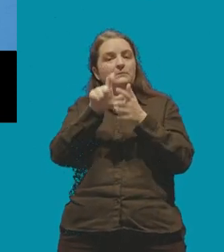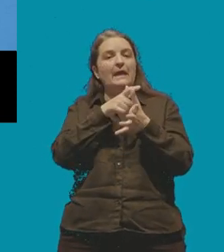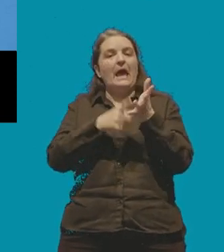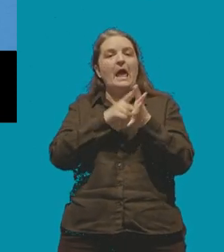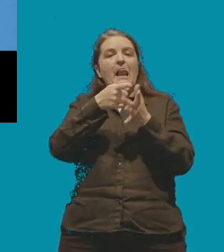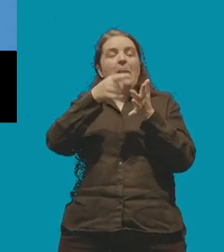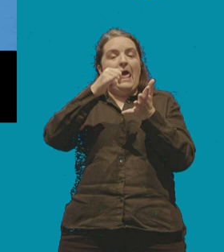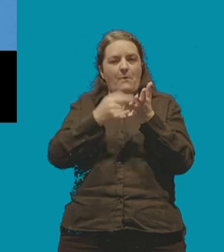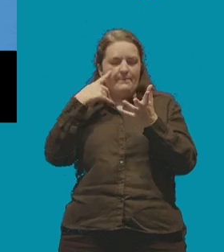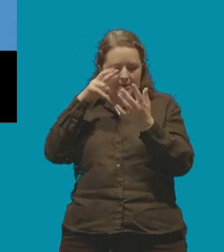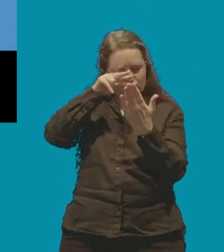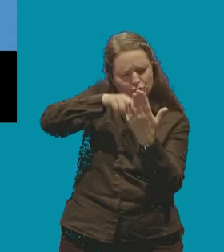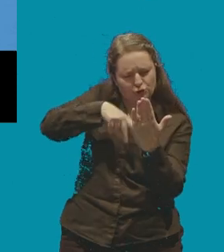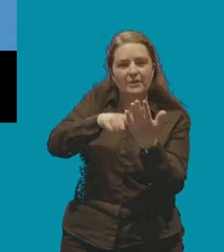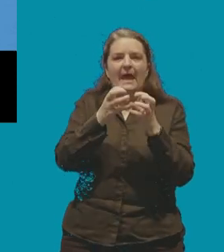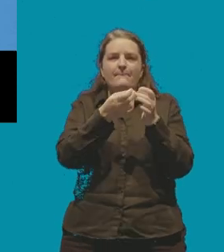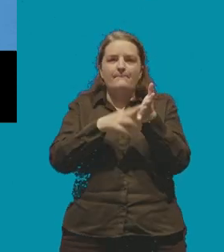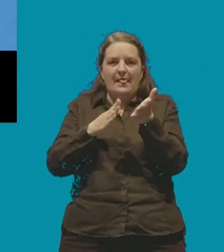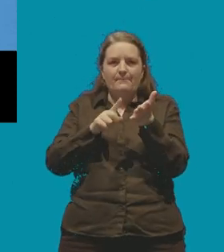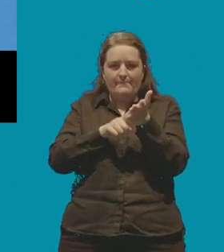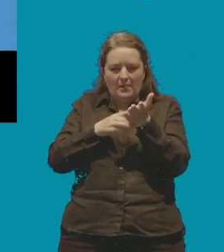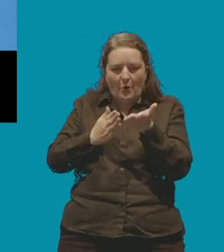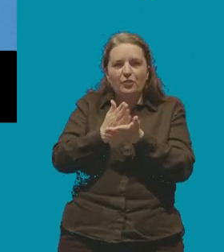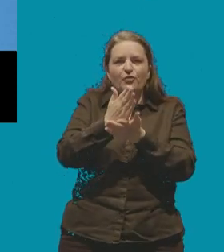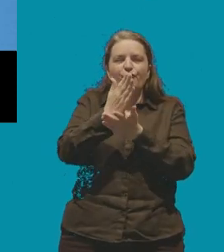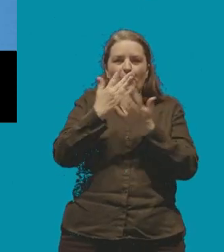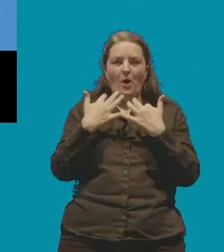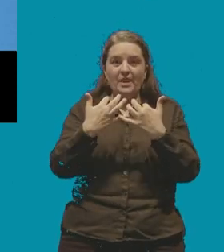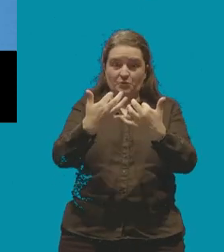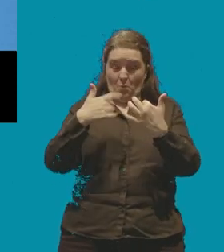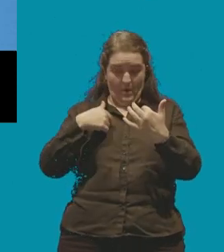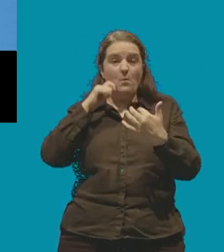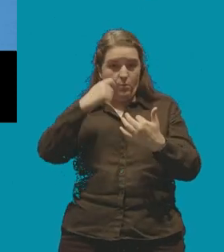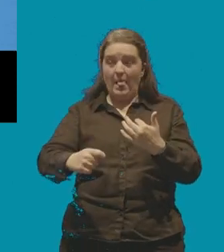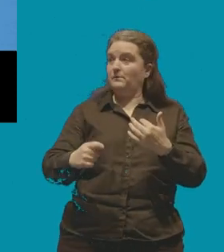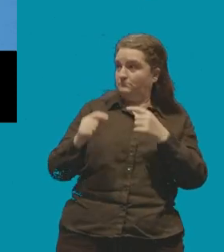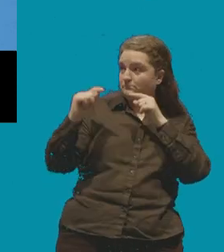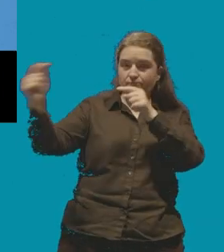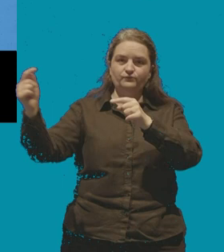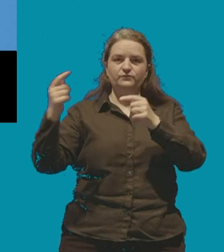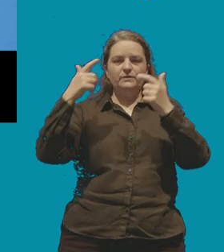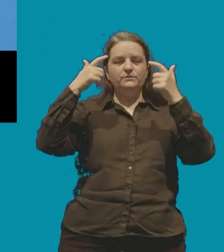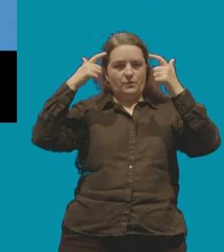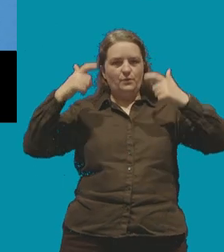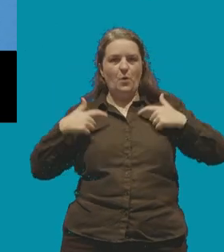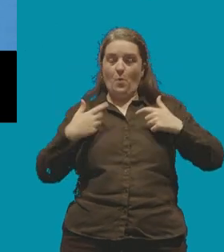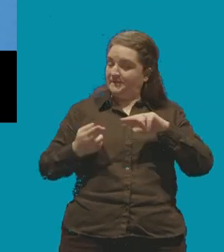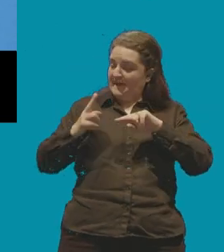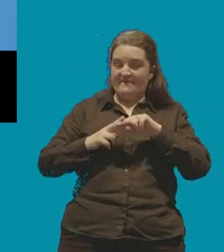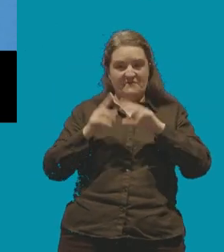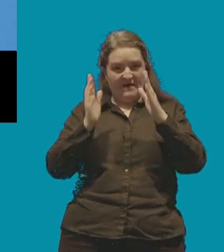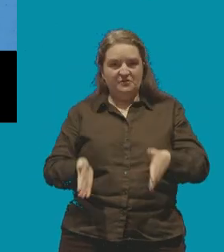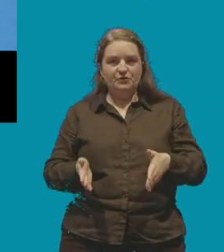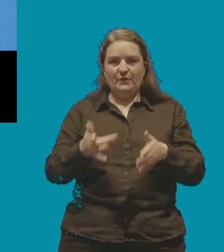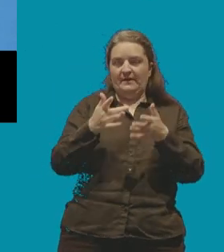bill as it's passed through parliament and we're ready to proceed with further litigation if necessary if they attempt to get